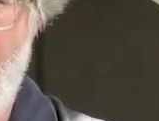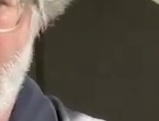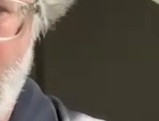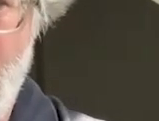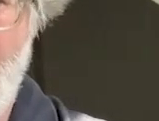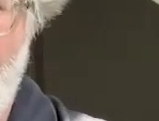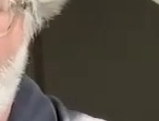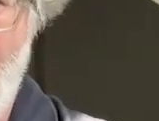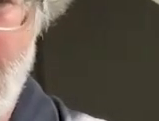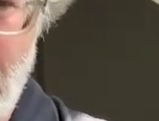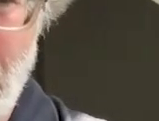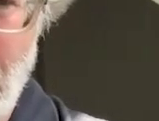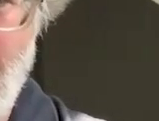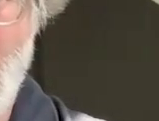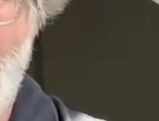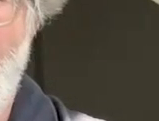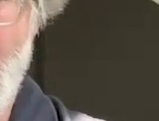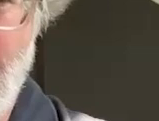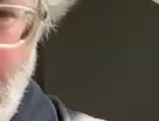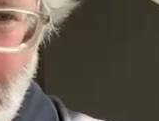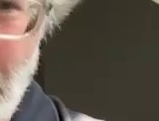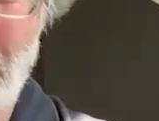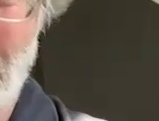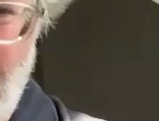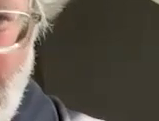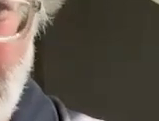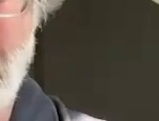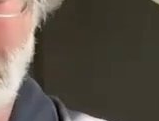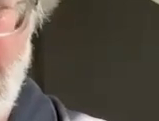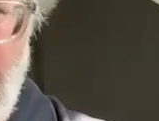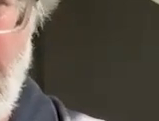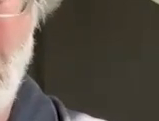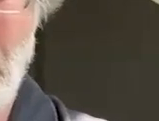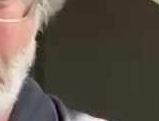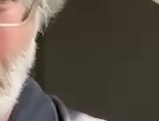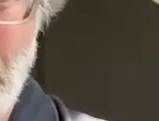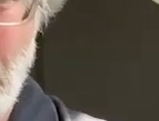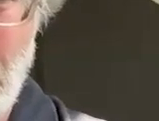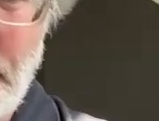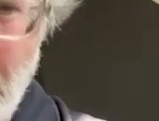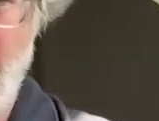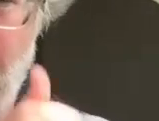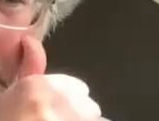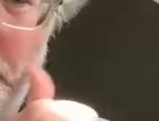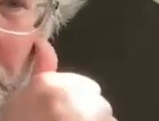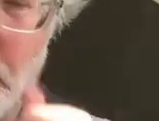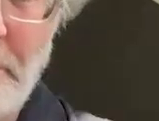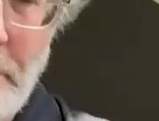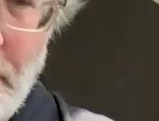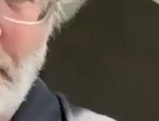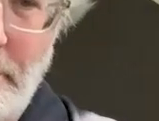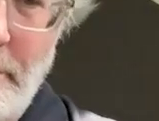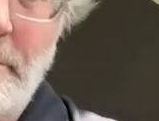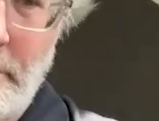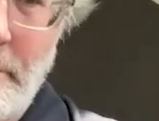so you know that's again possibly a mundane example possibly irrelevant you know depending on where you work but it's little